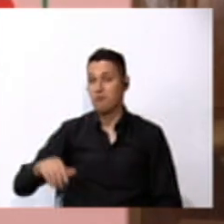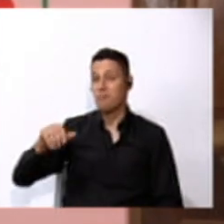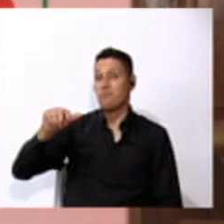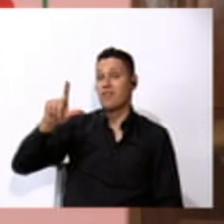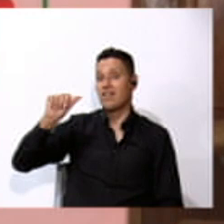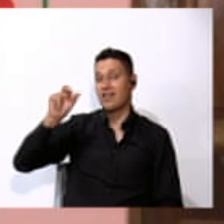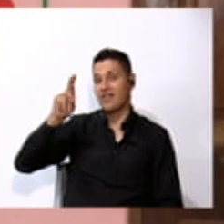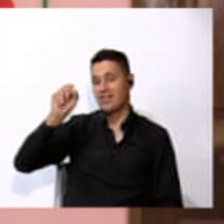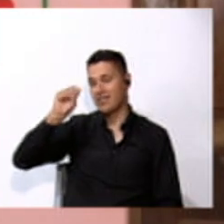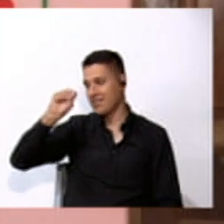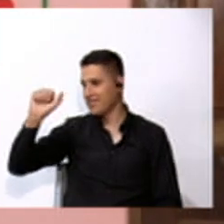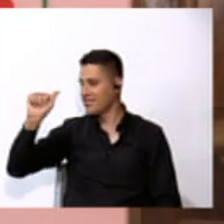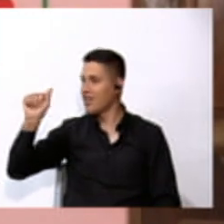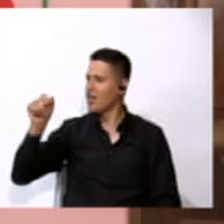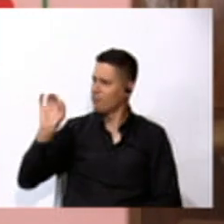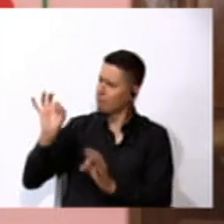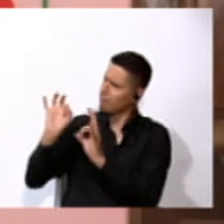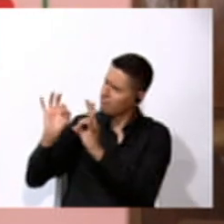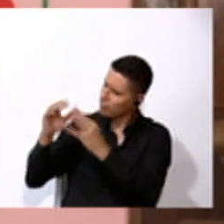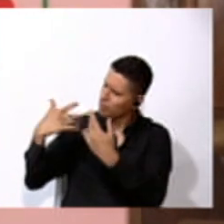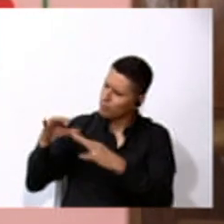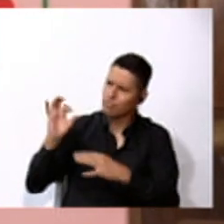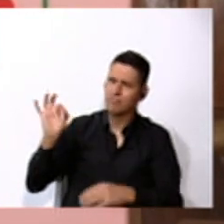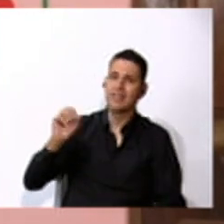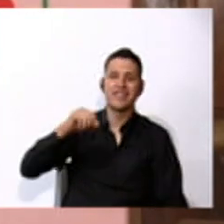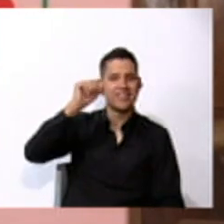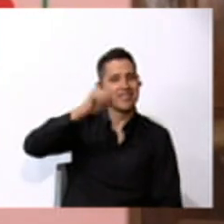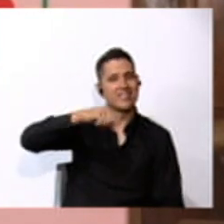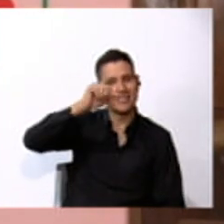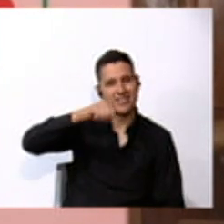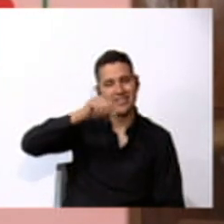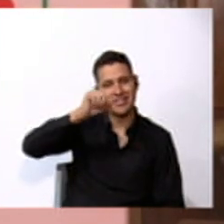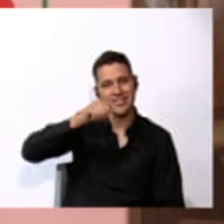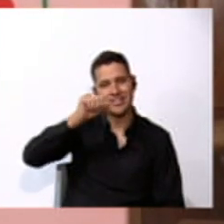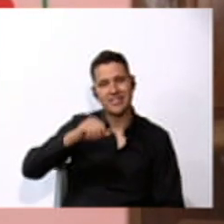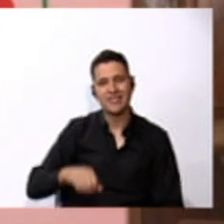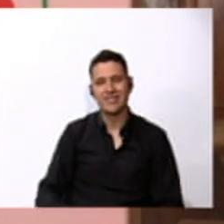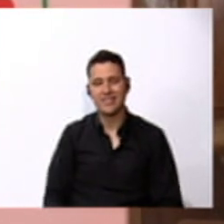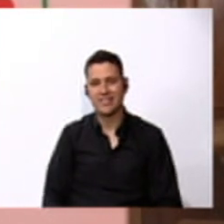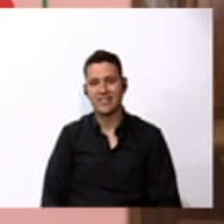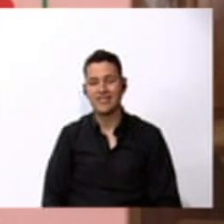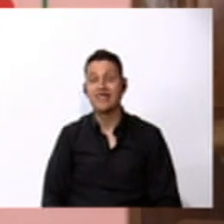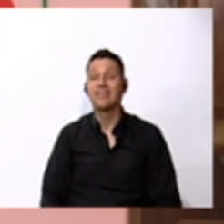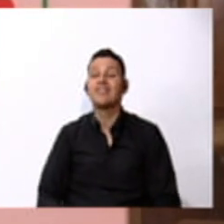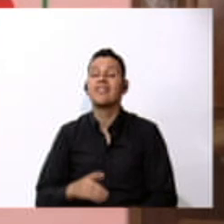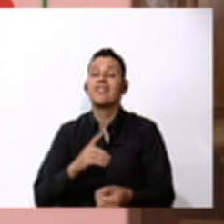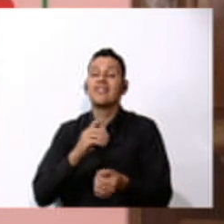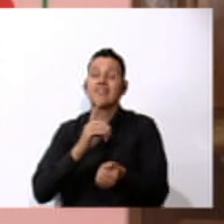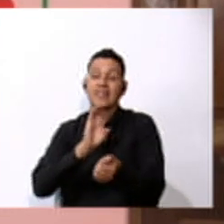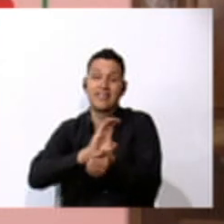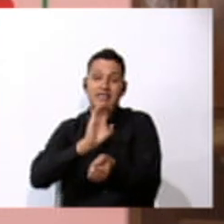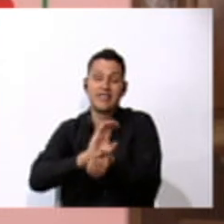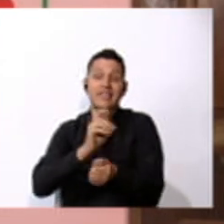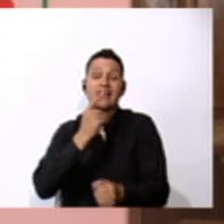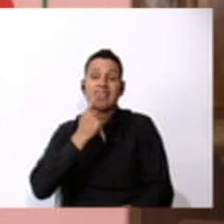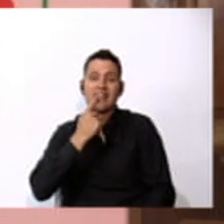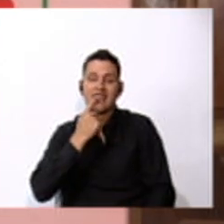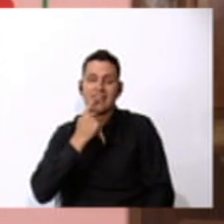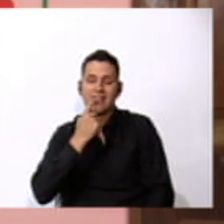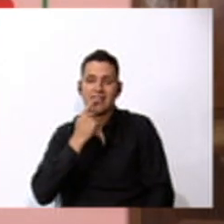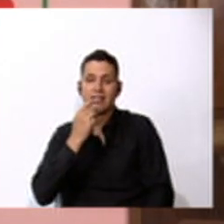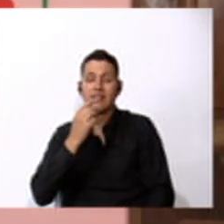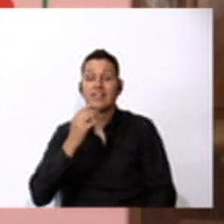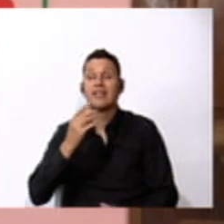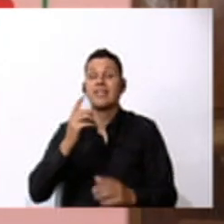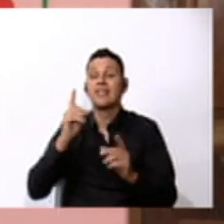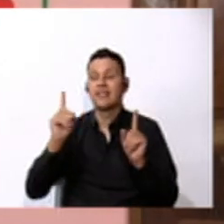Very good. Yes, the dental care is between